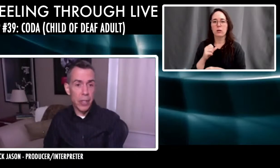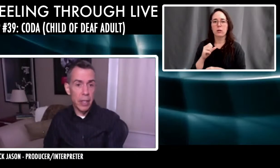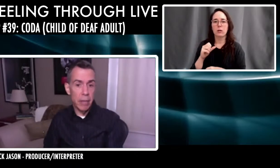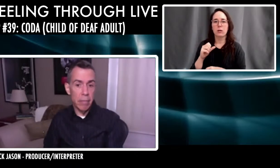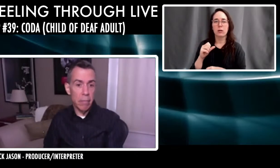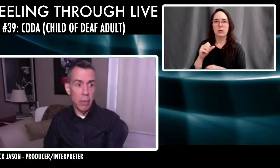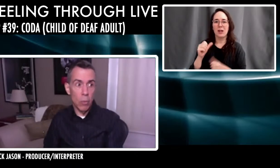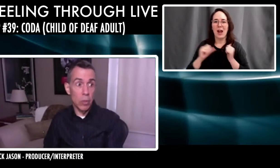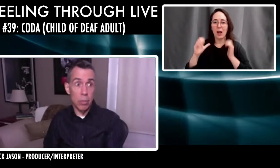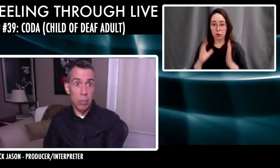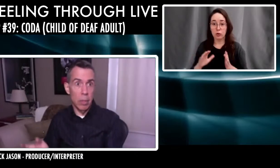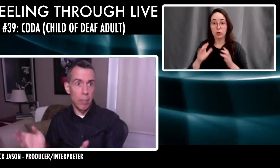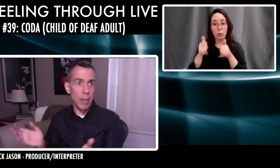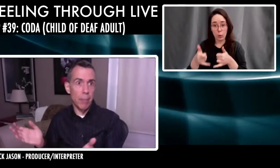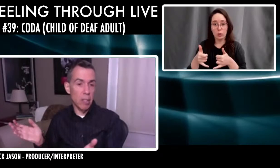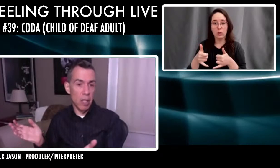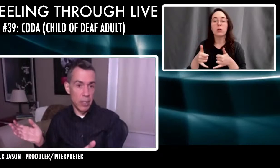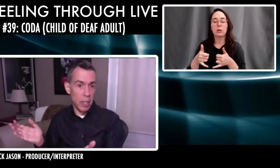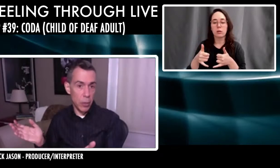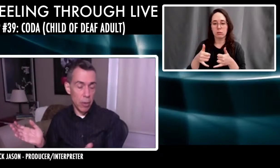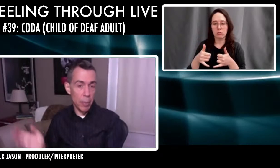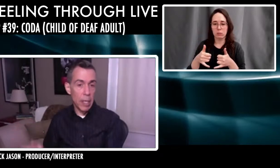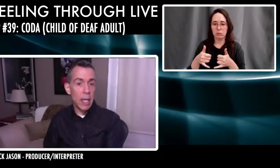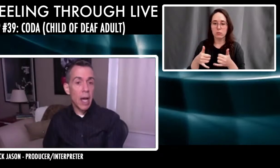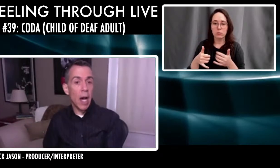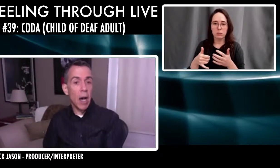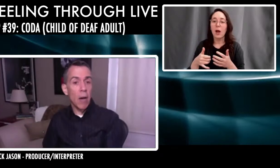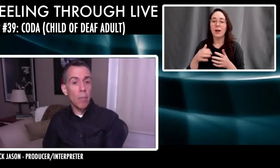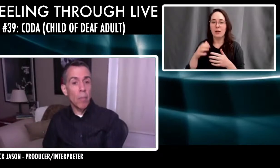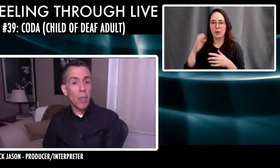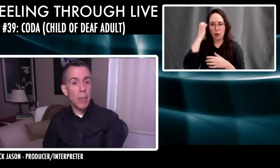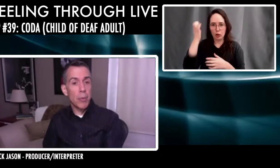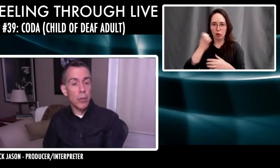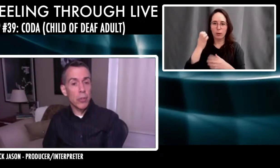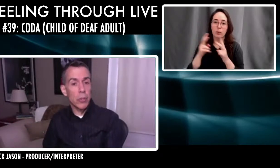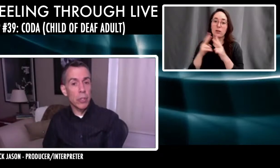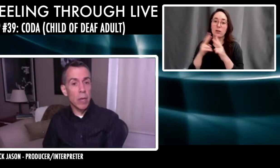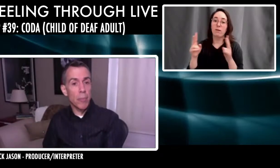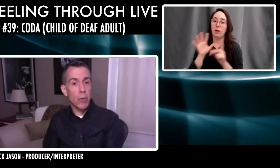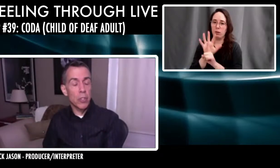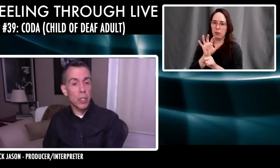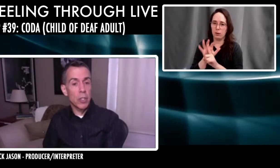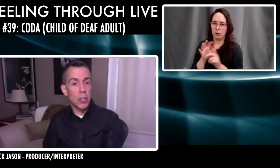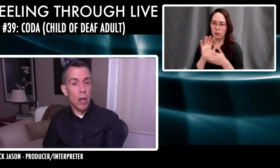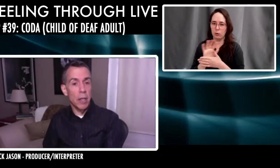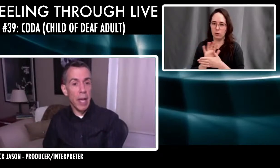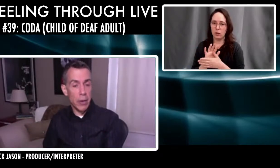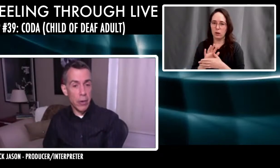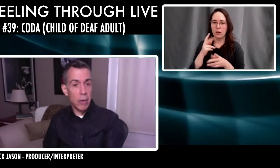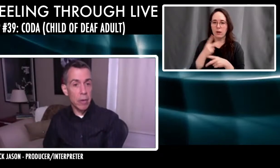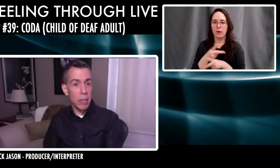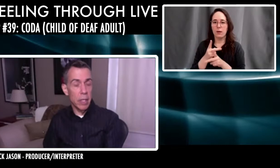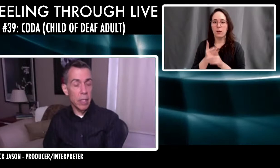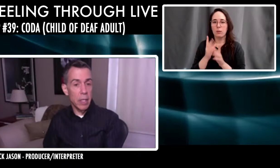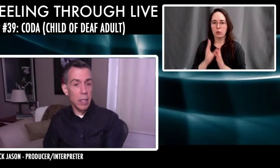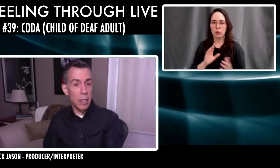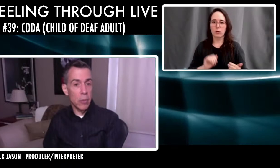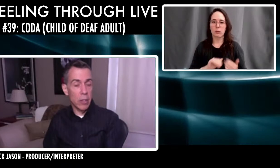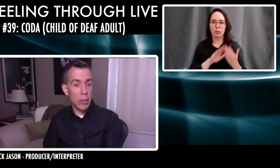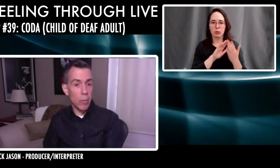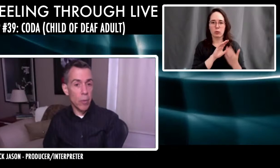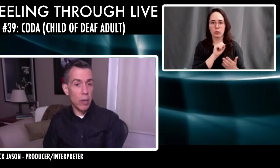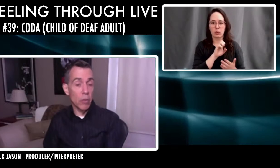actors. And it was, it was a big box office in Europe. Um, the producers approached Sean Hader, the